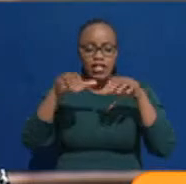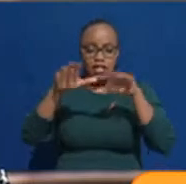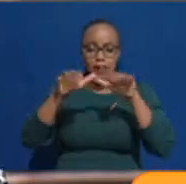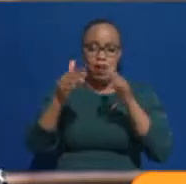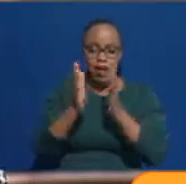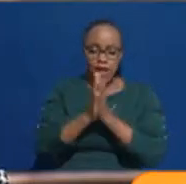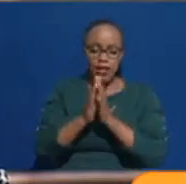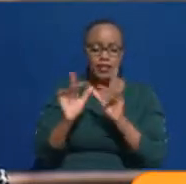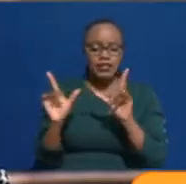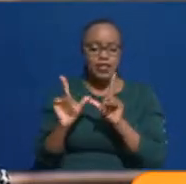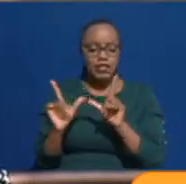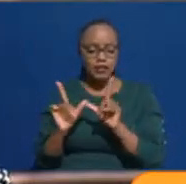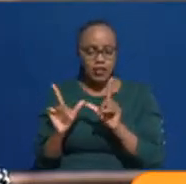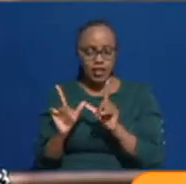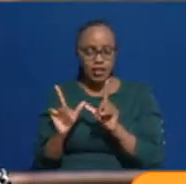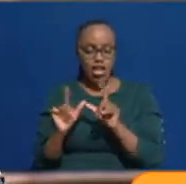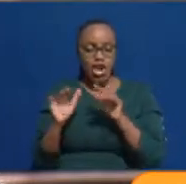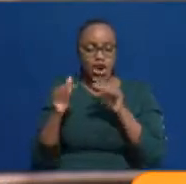and certificate.